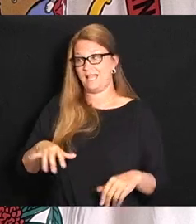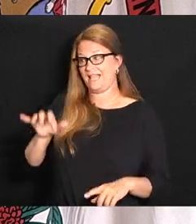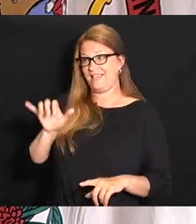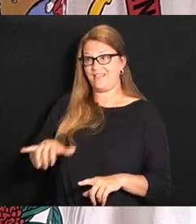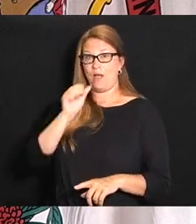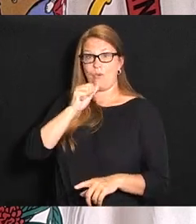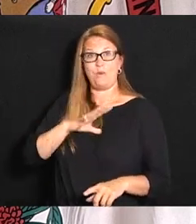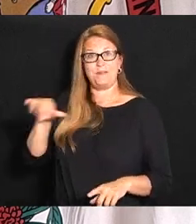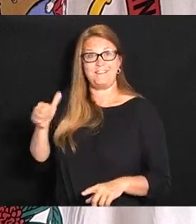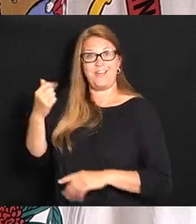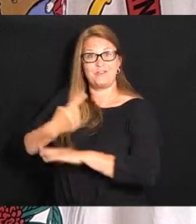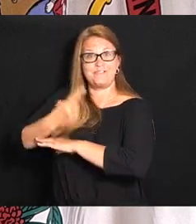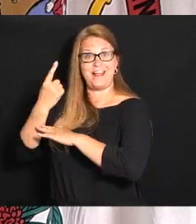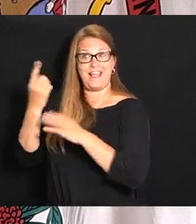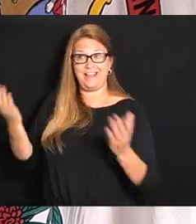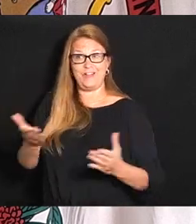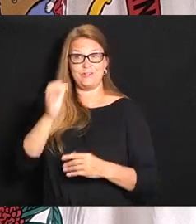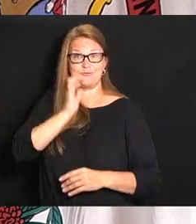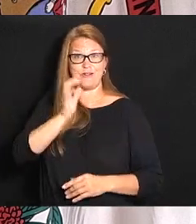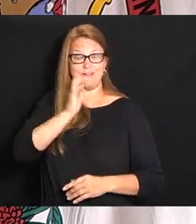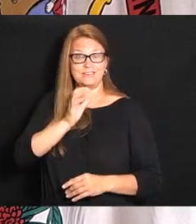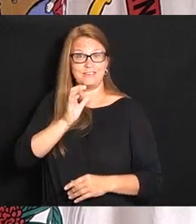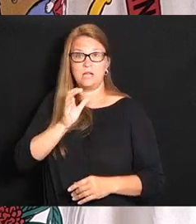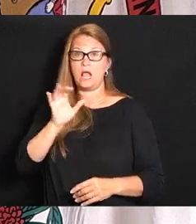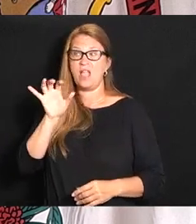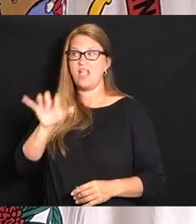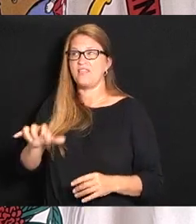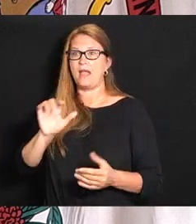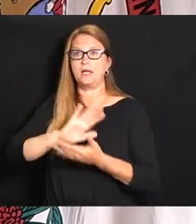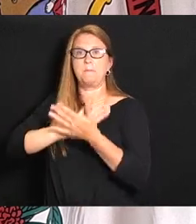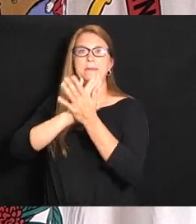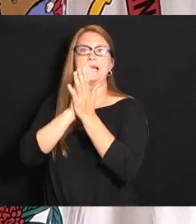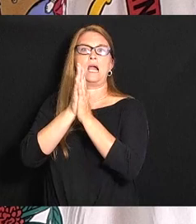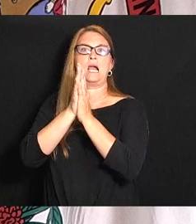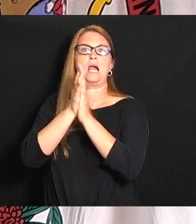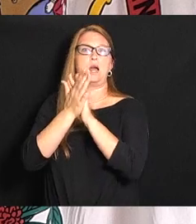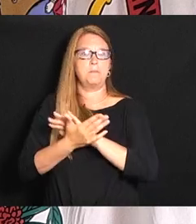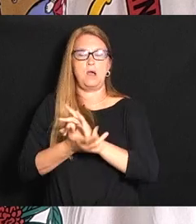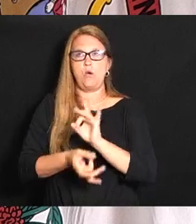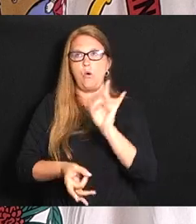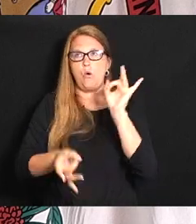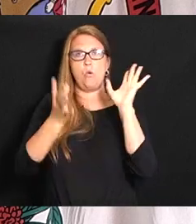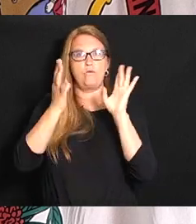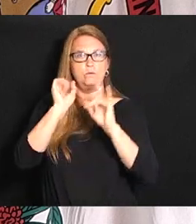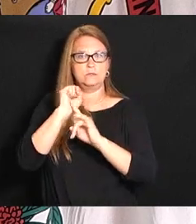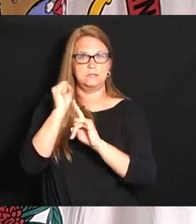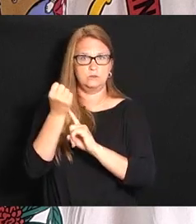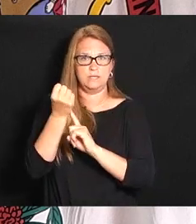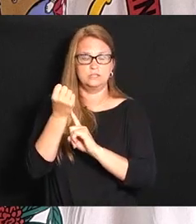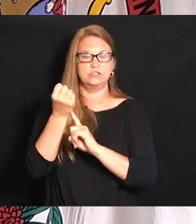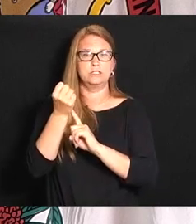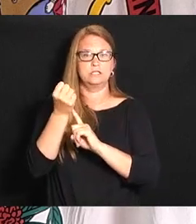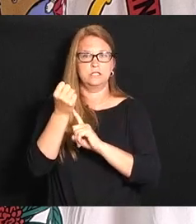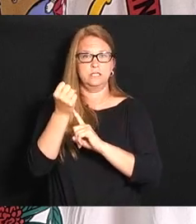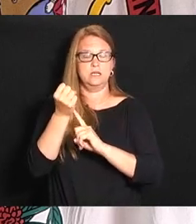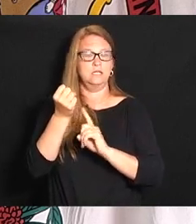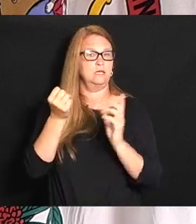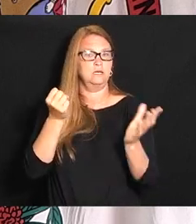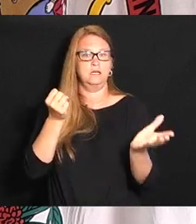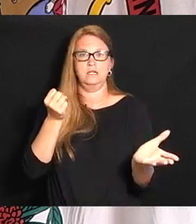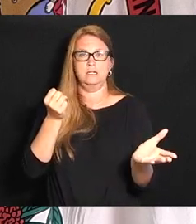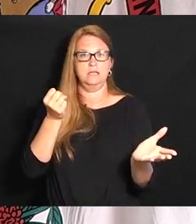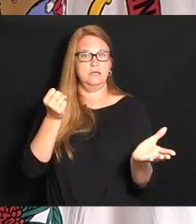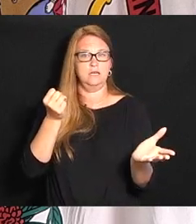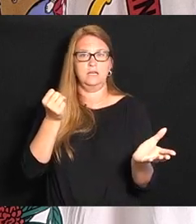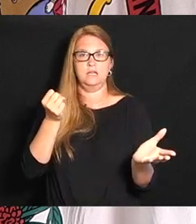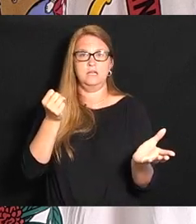the other day you know that could have turned into a problem beyond belief this situation absolutely is way way way